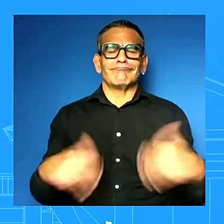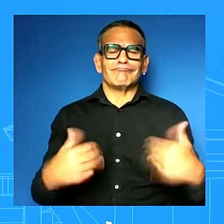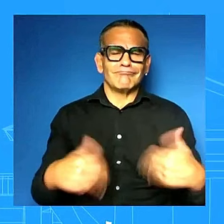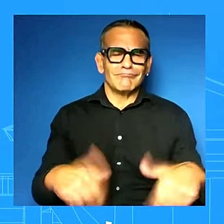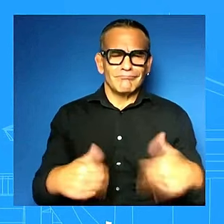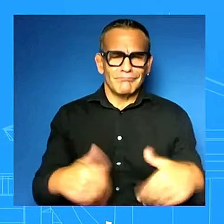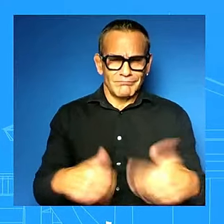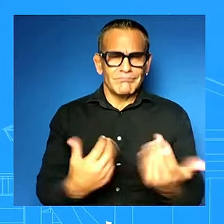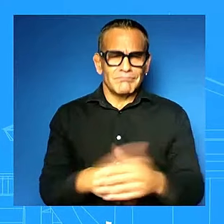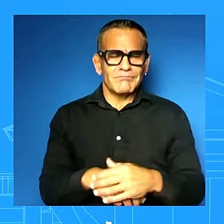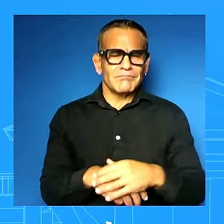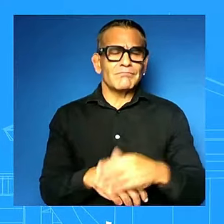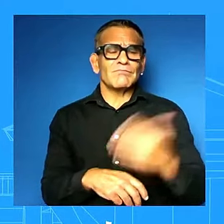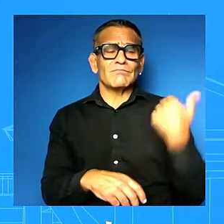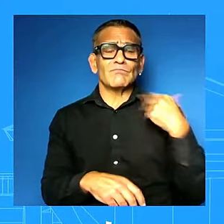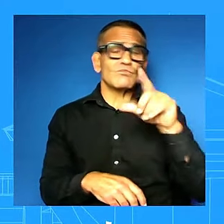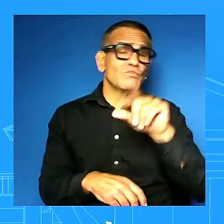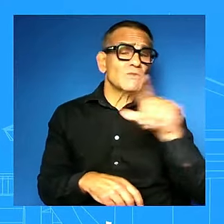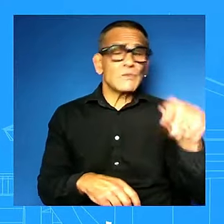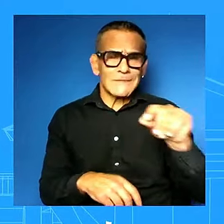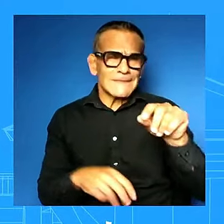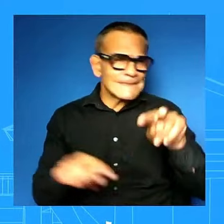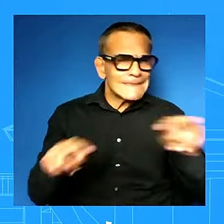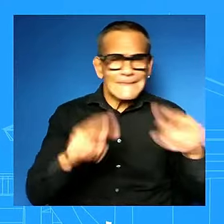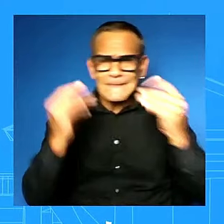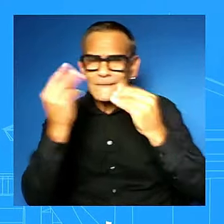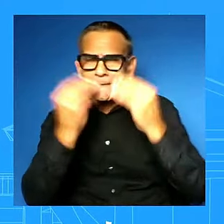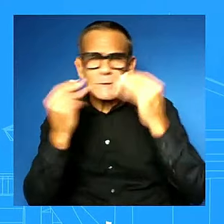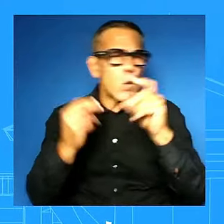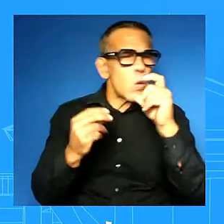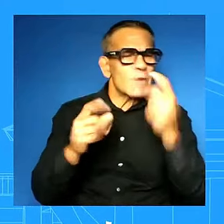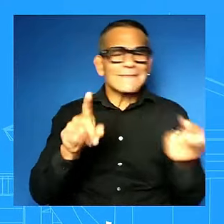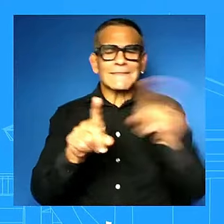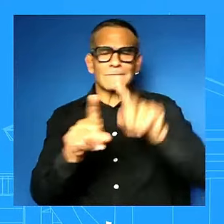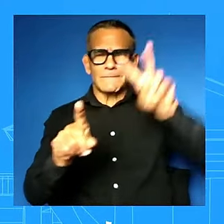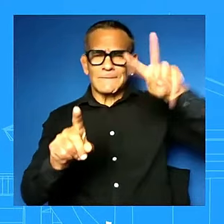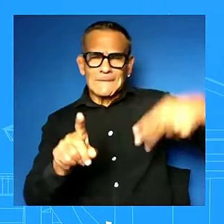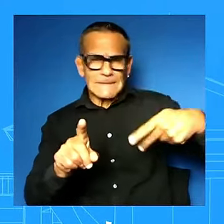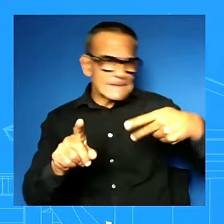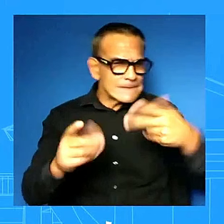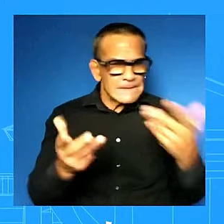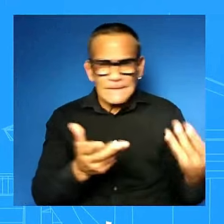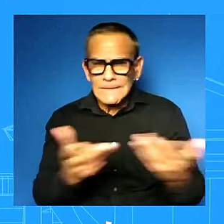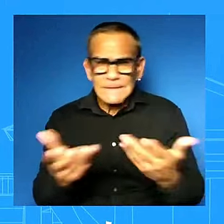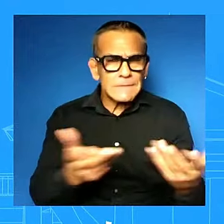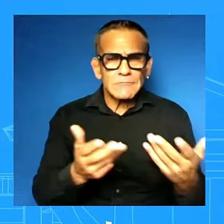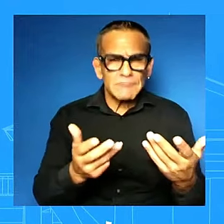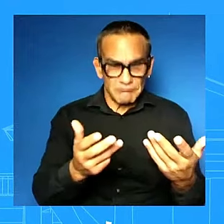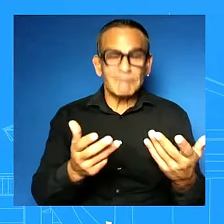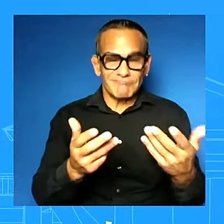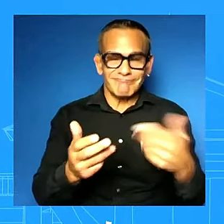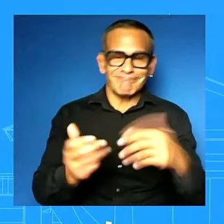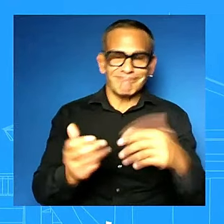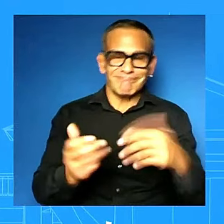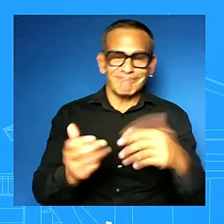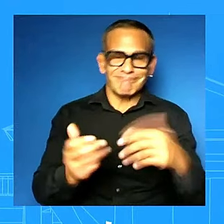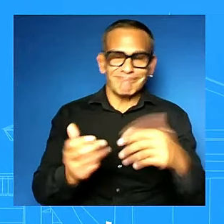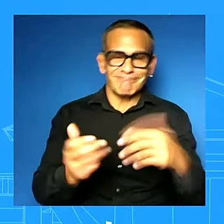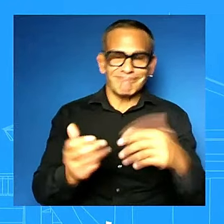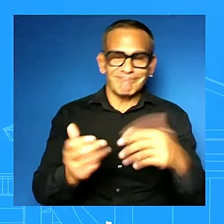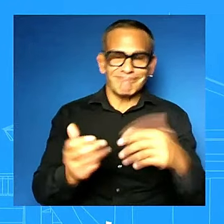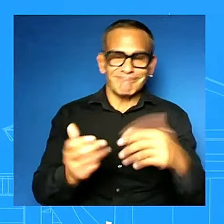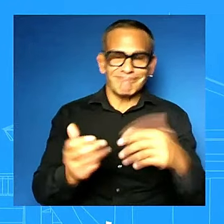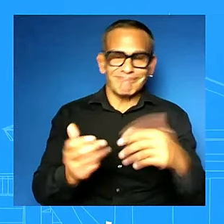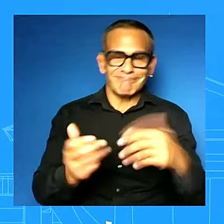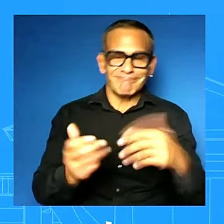his running mate was selecting her uh and he looks forward to continuing to work side by side in the next several months of